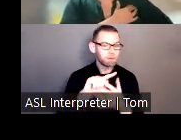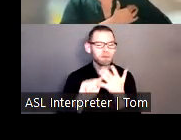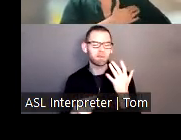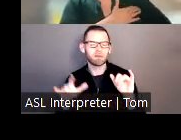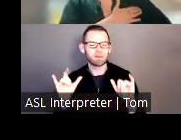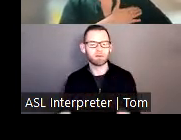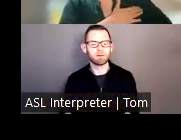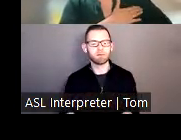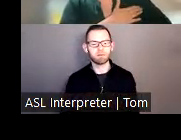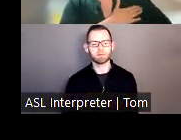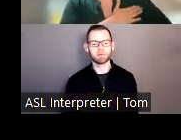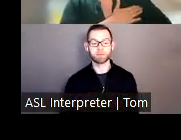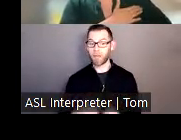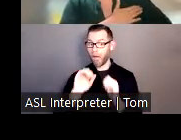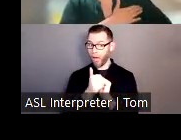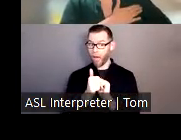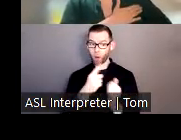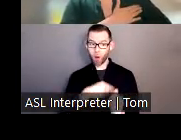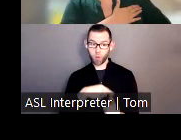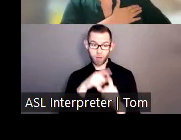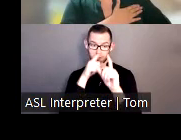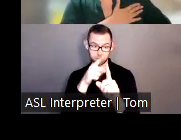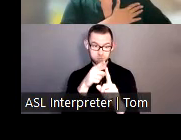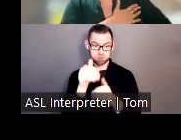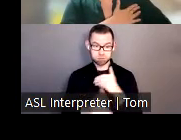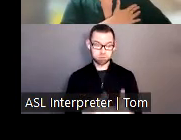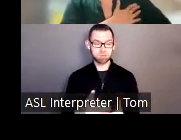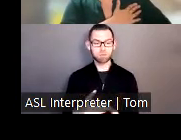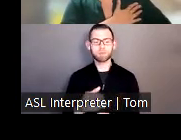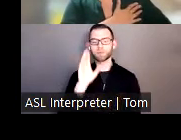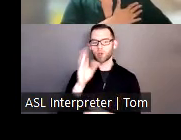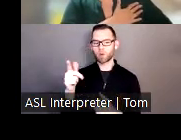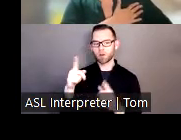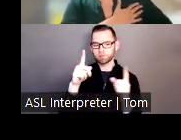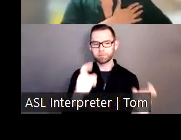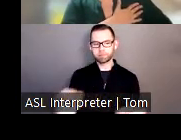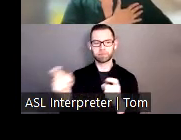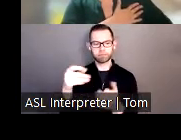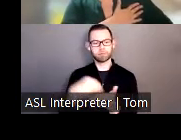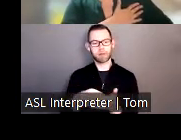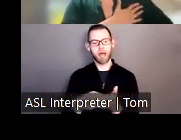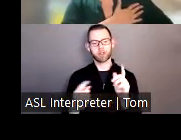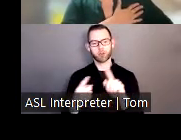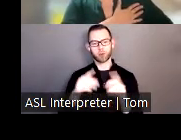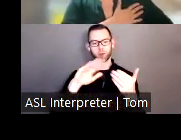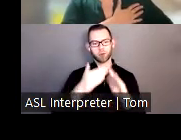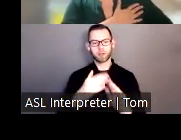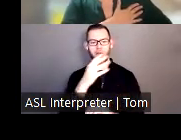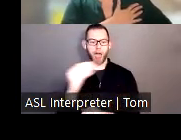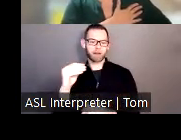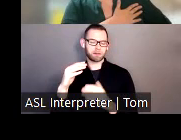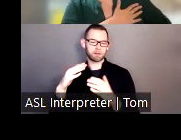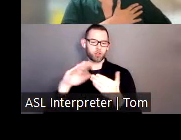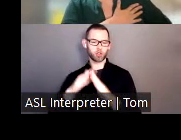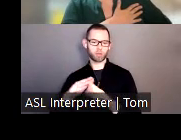ways that we do this are to give grants to municipalities and community based organizations for parks and green